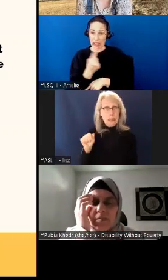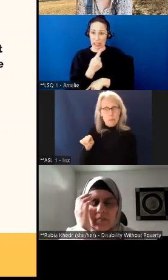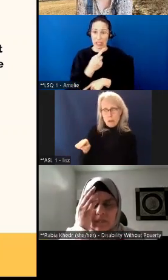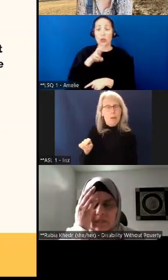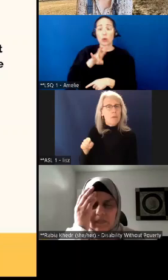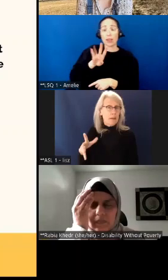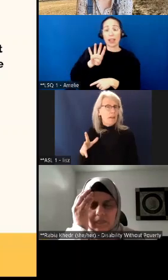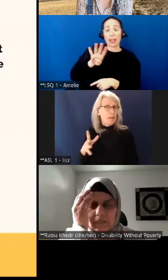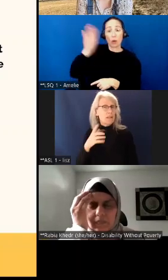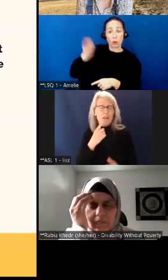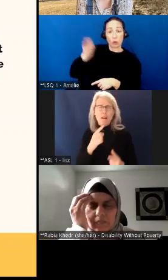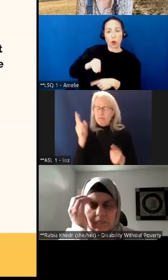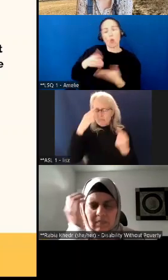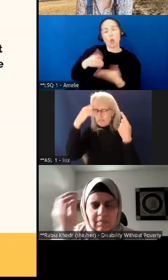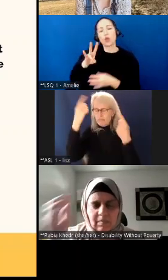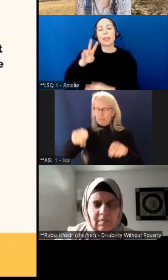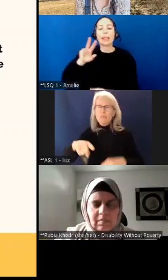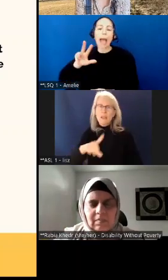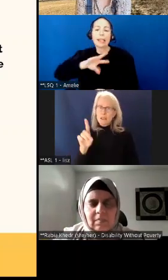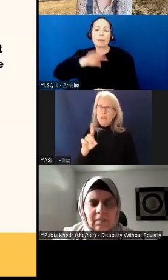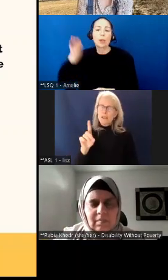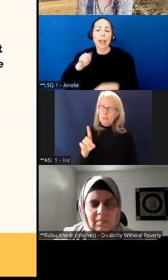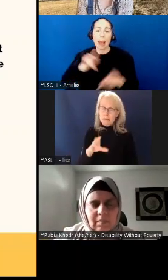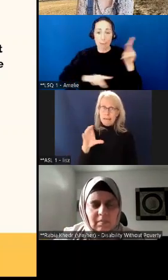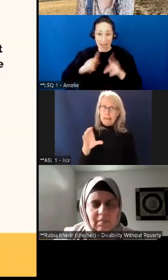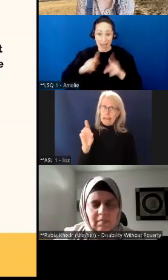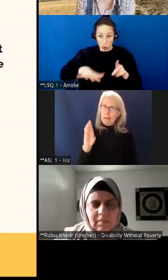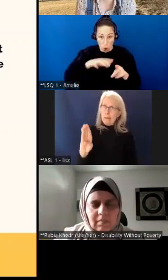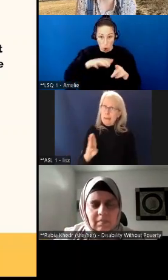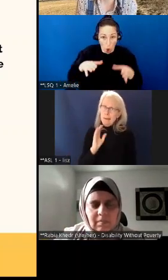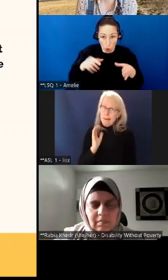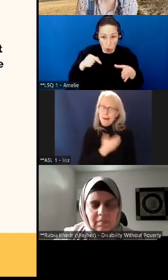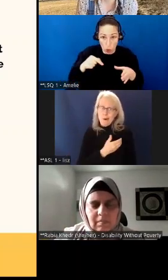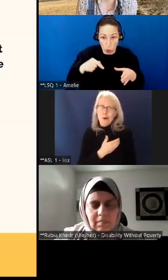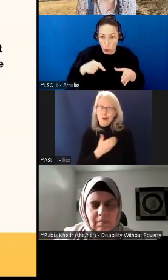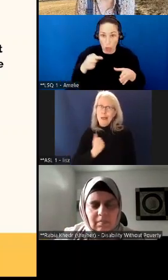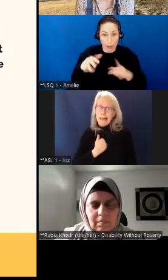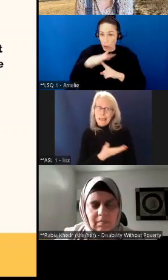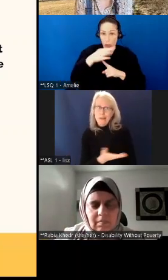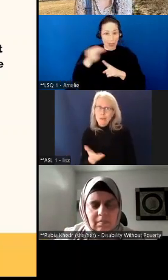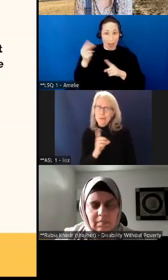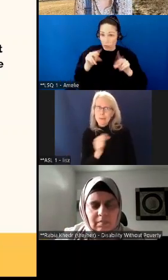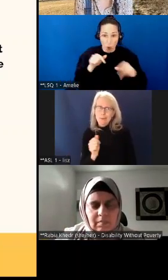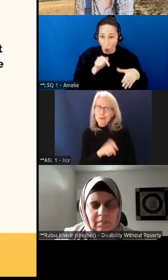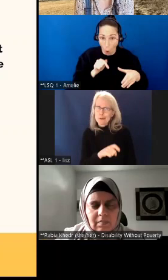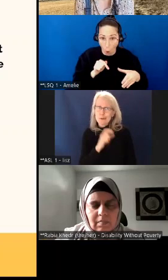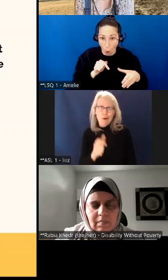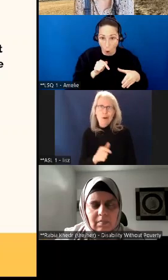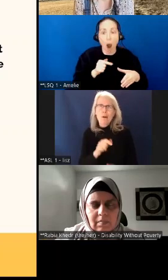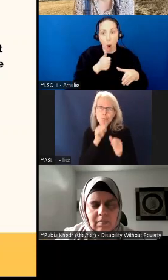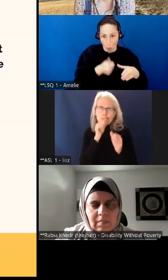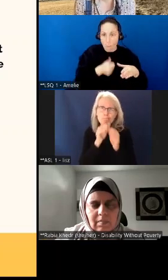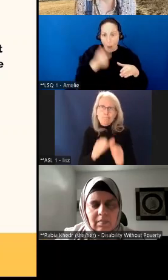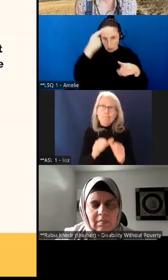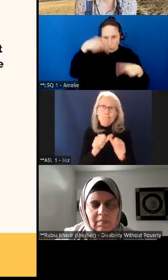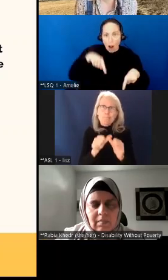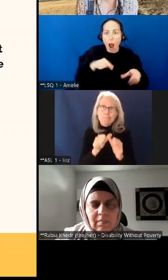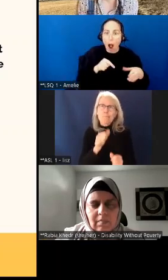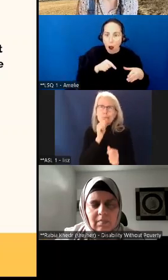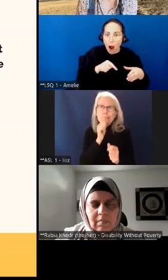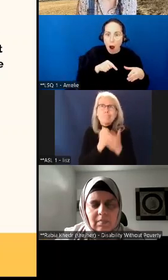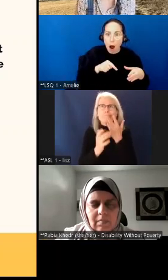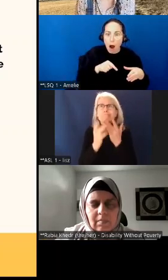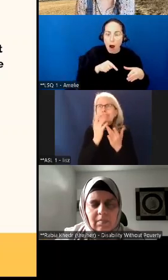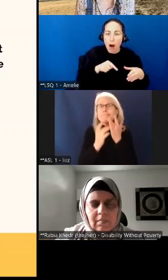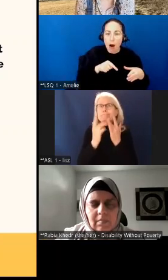come through and said, yeah, we still believe that our fellow Canadians should be lifted out of poverty. Or our fellow people